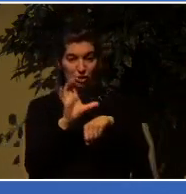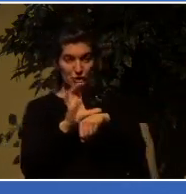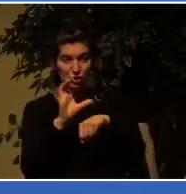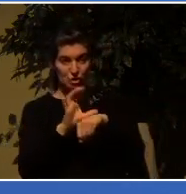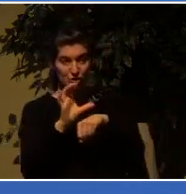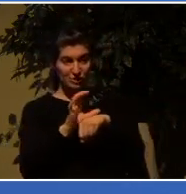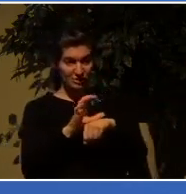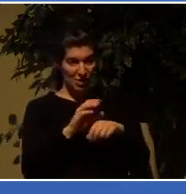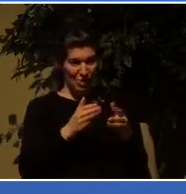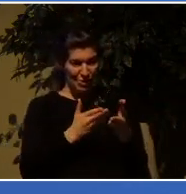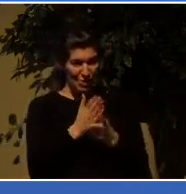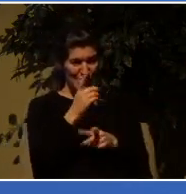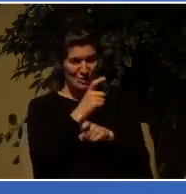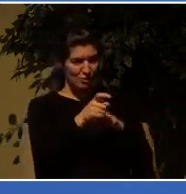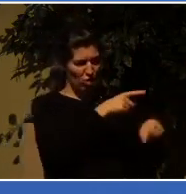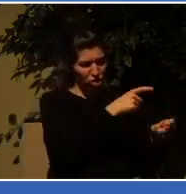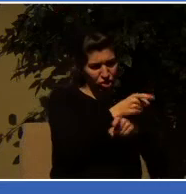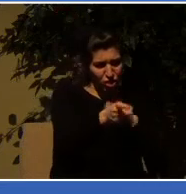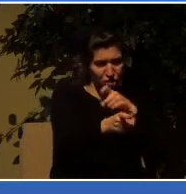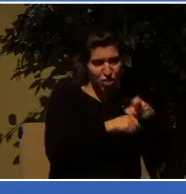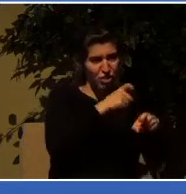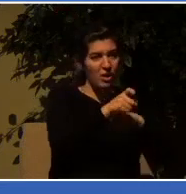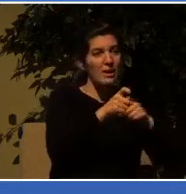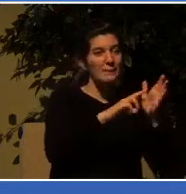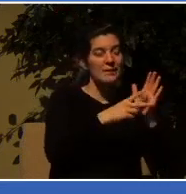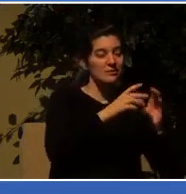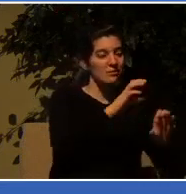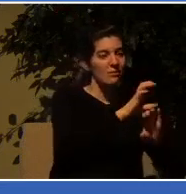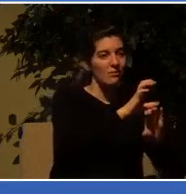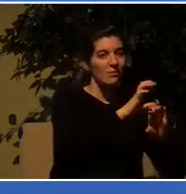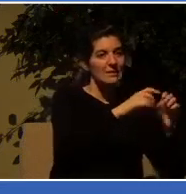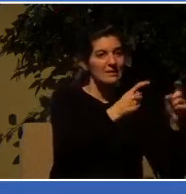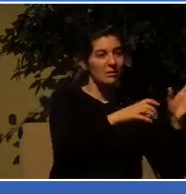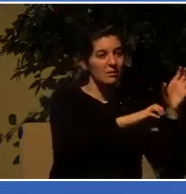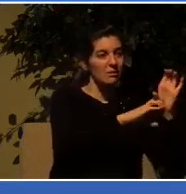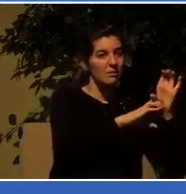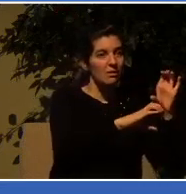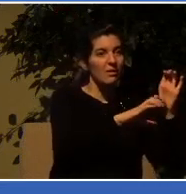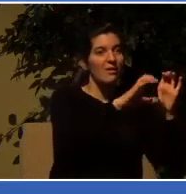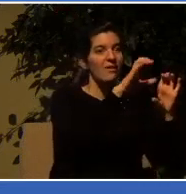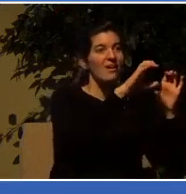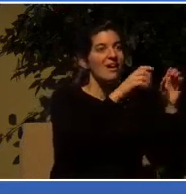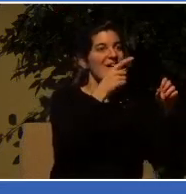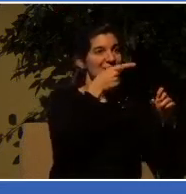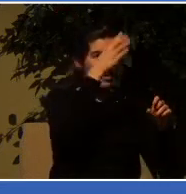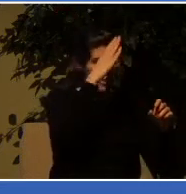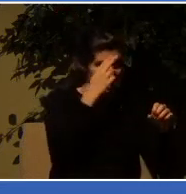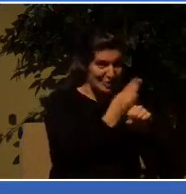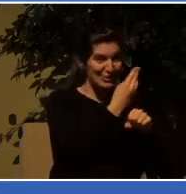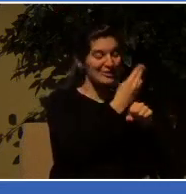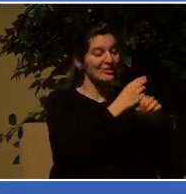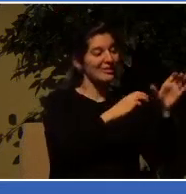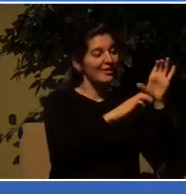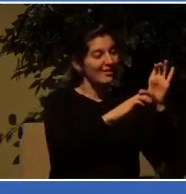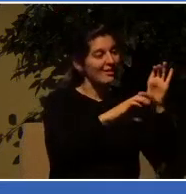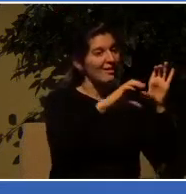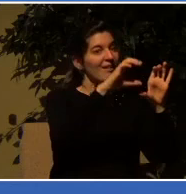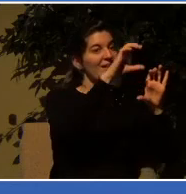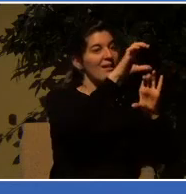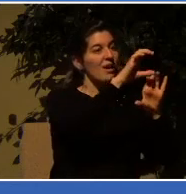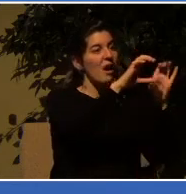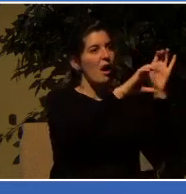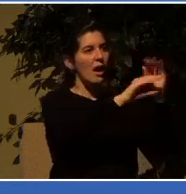doubt in anybody's mind that people are evil they are worthy of God's judgment and God is